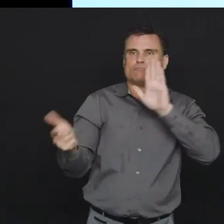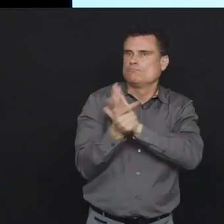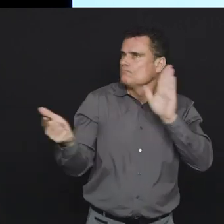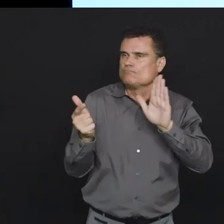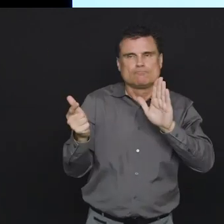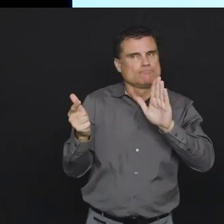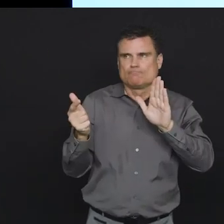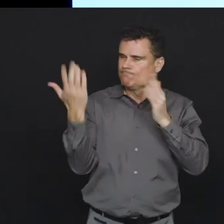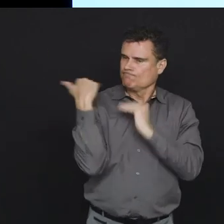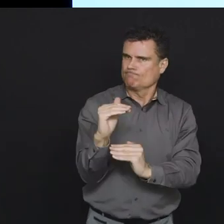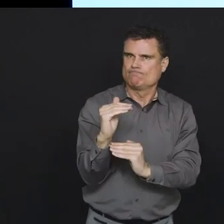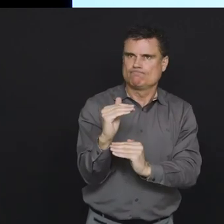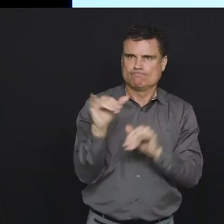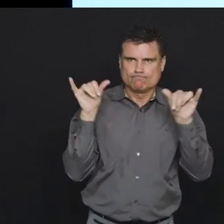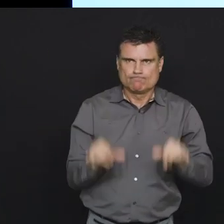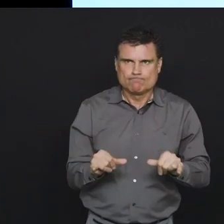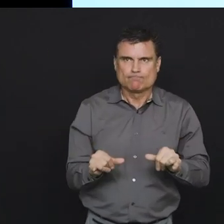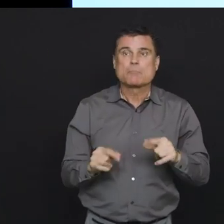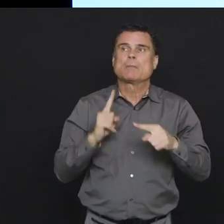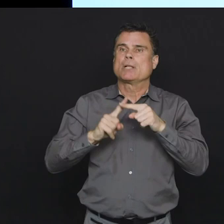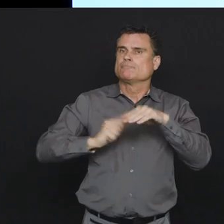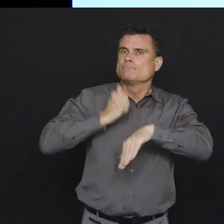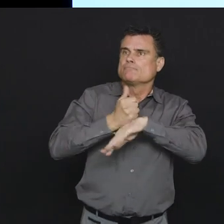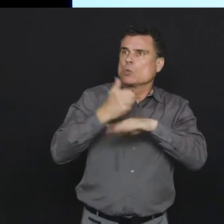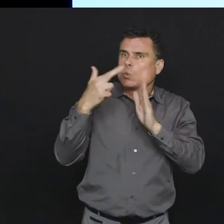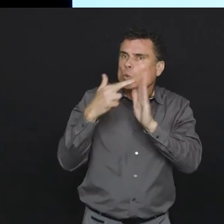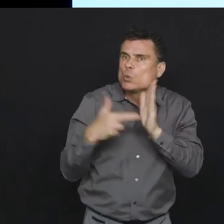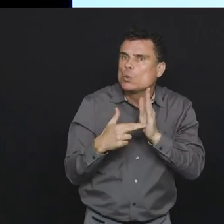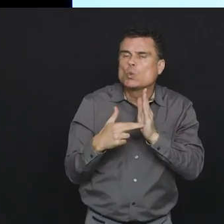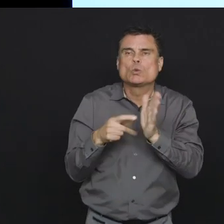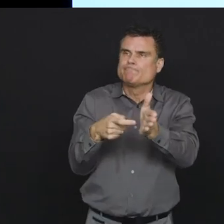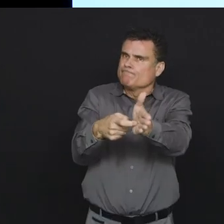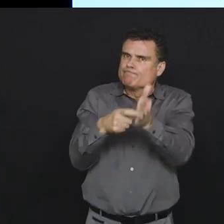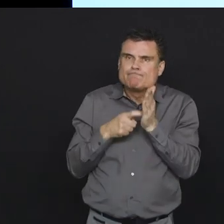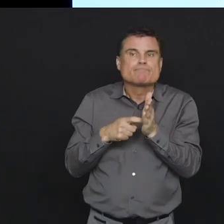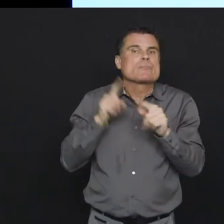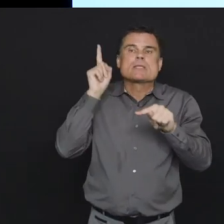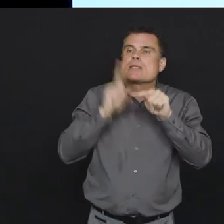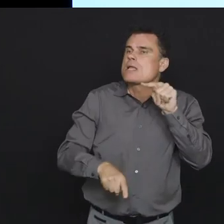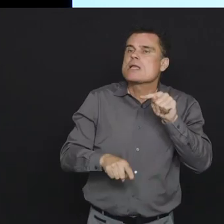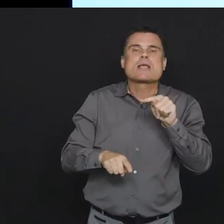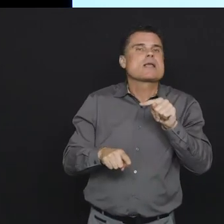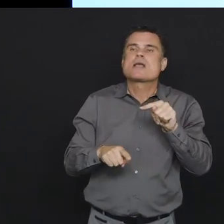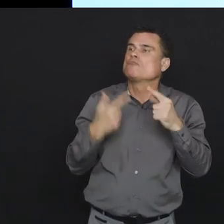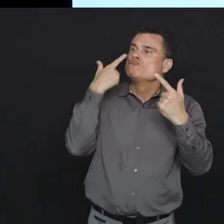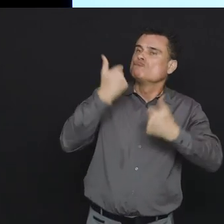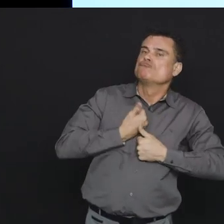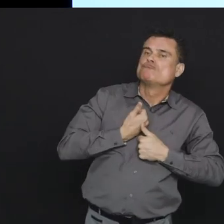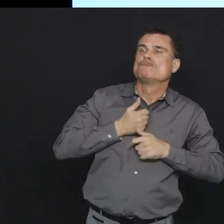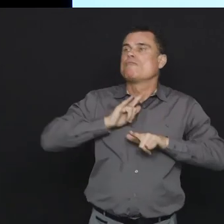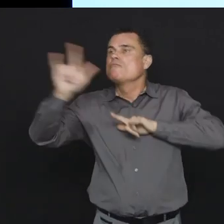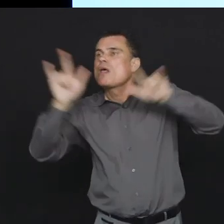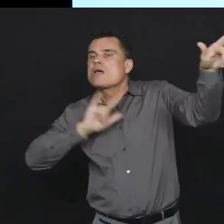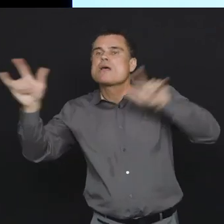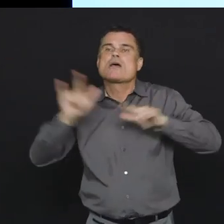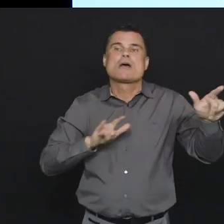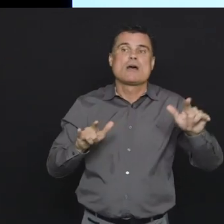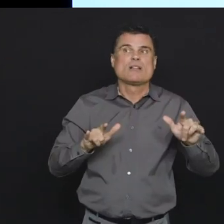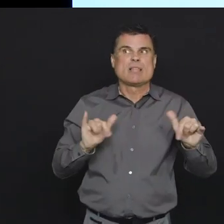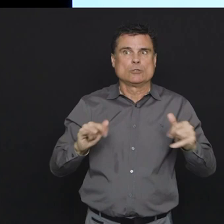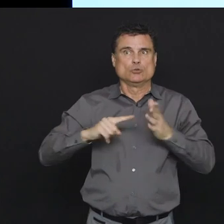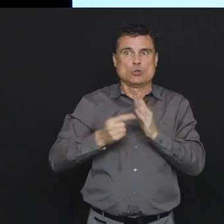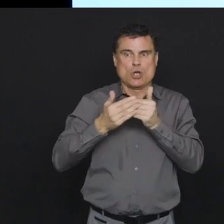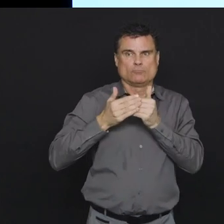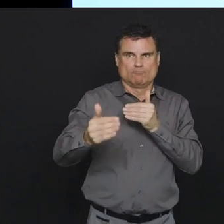announced some of the major orders that end restrictions on movement